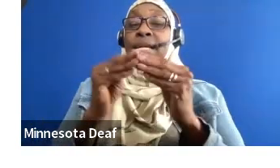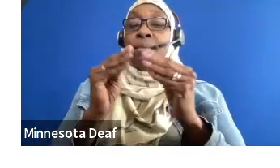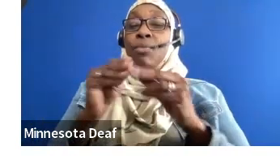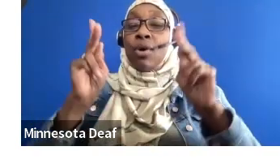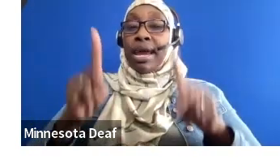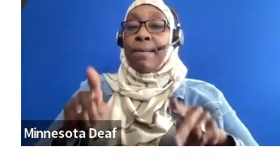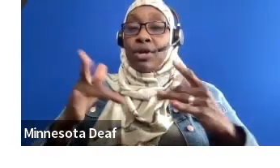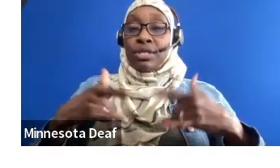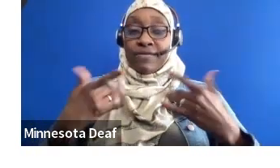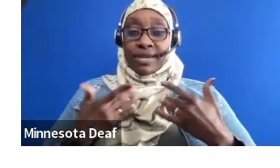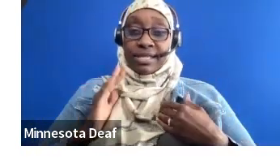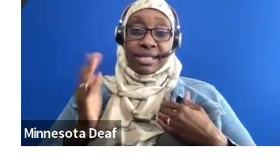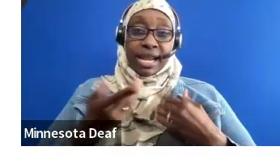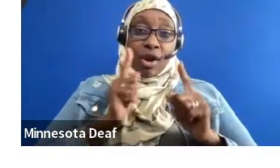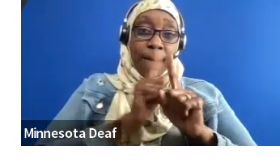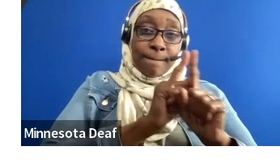together.